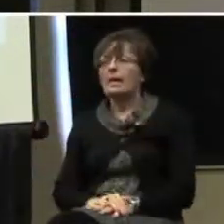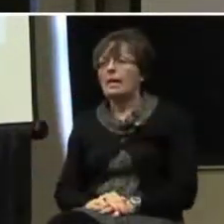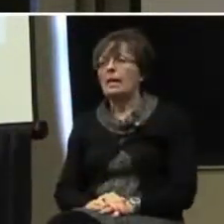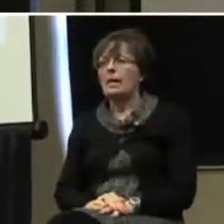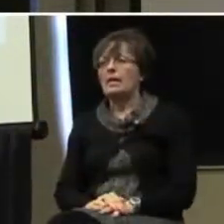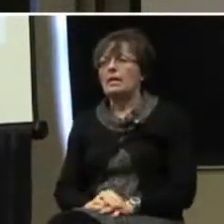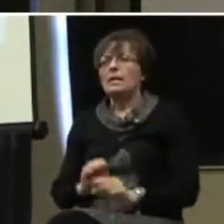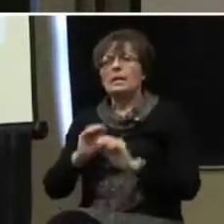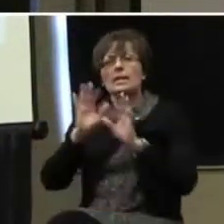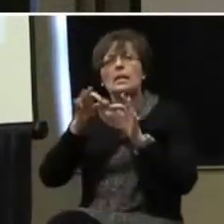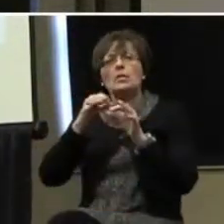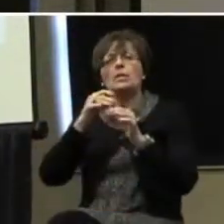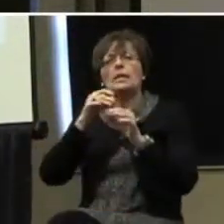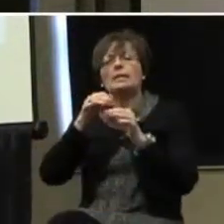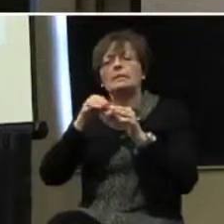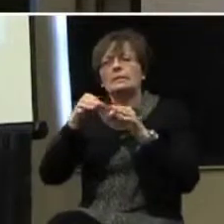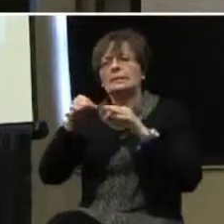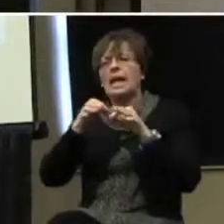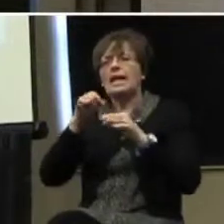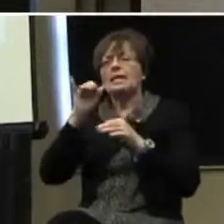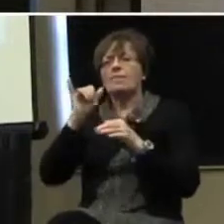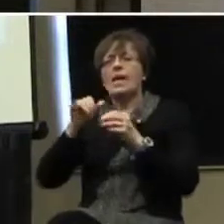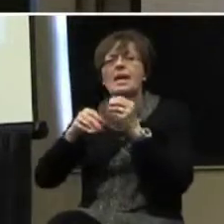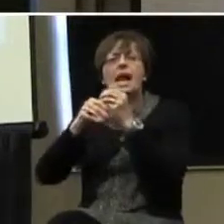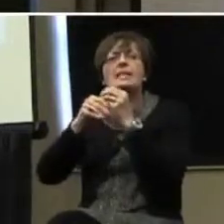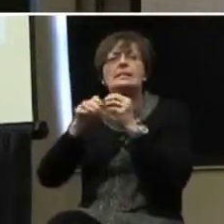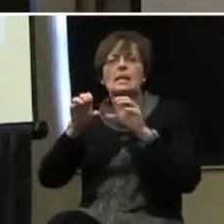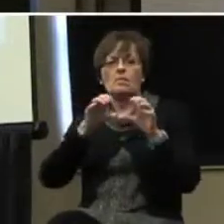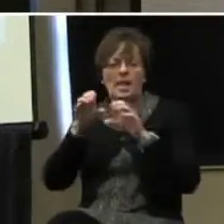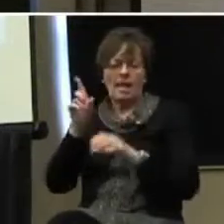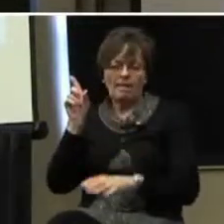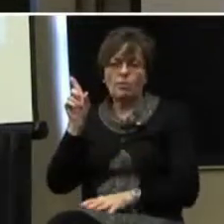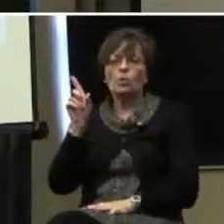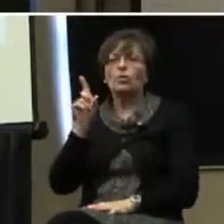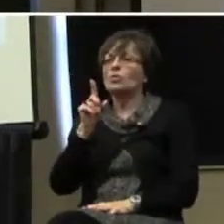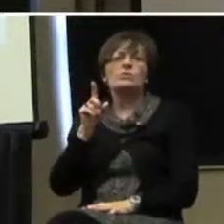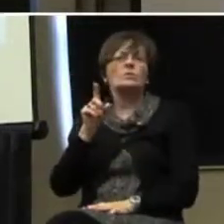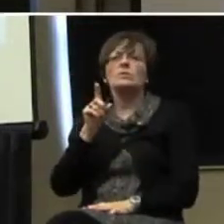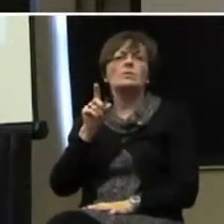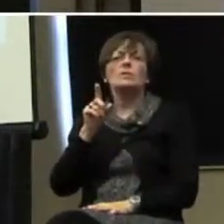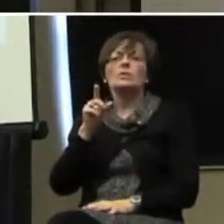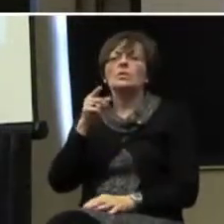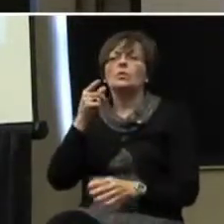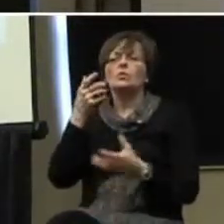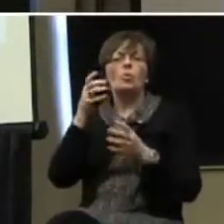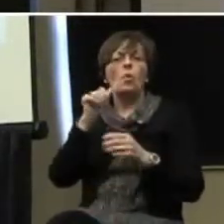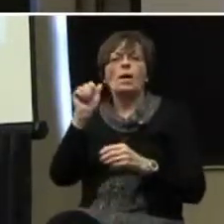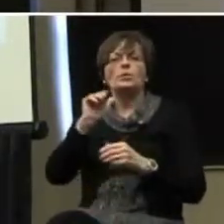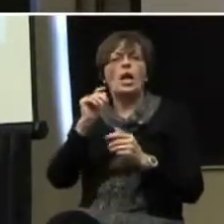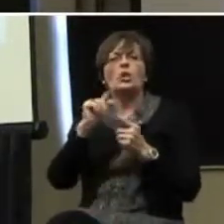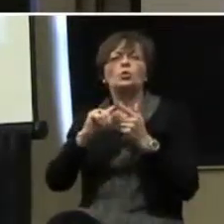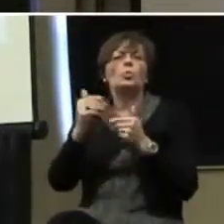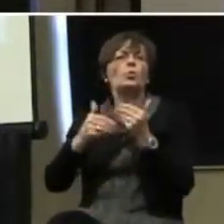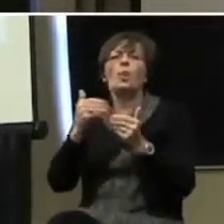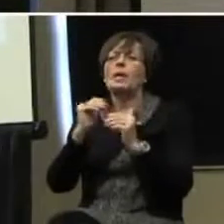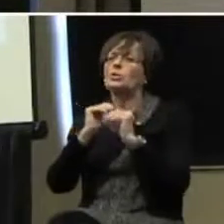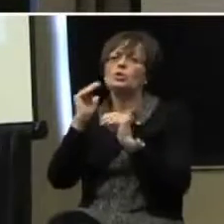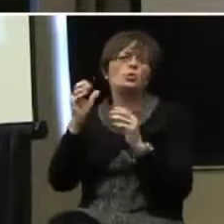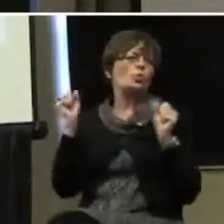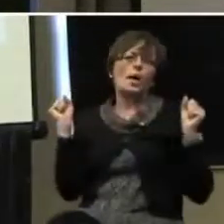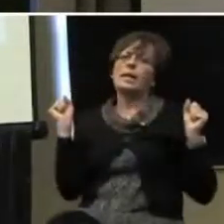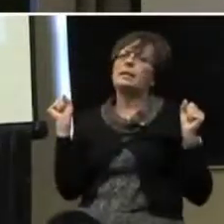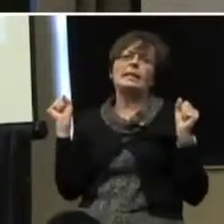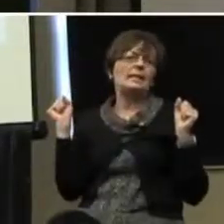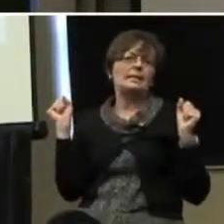And then clearly state the desired antecedent behavior criterion for mastery. So you don't want to progress a child through it too